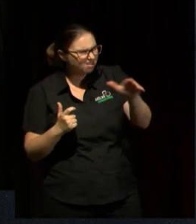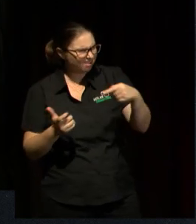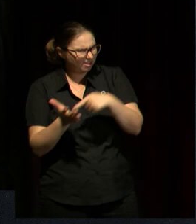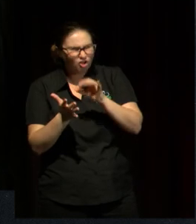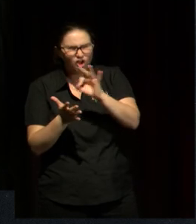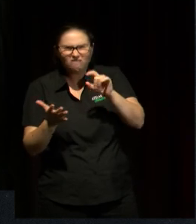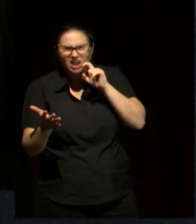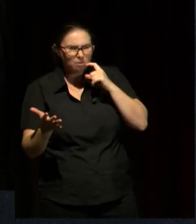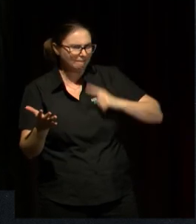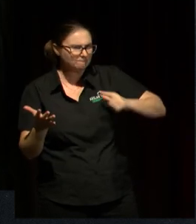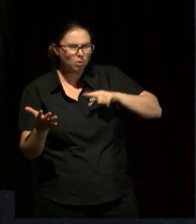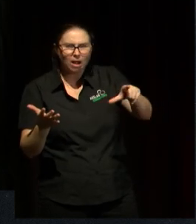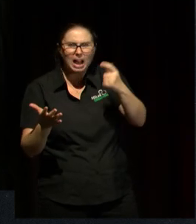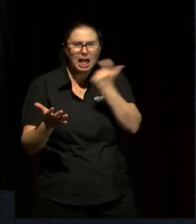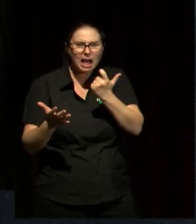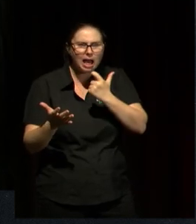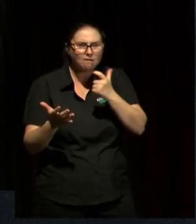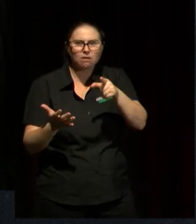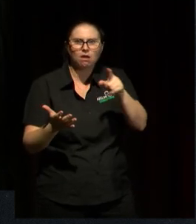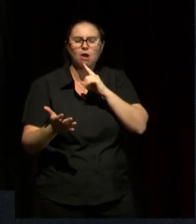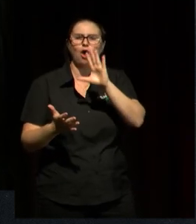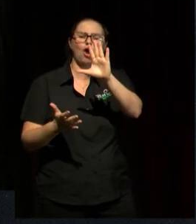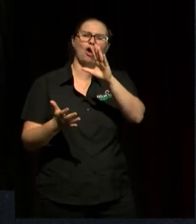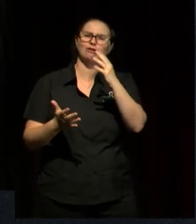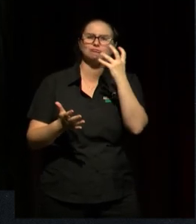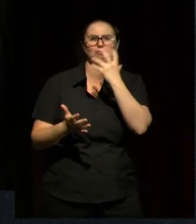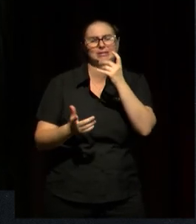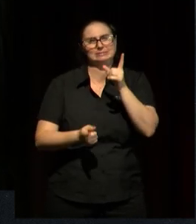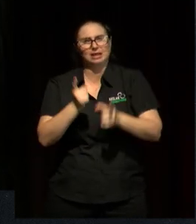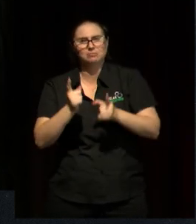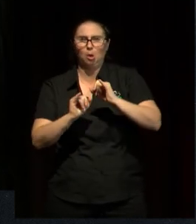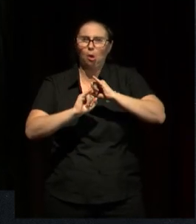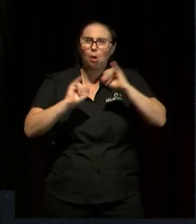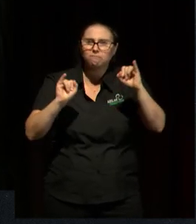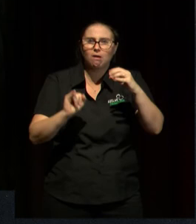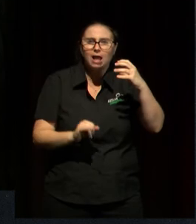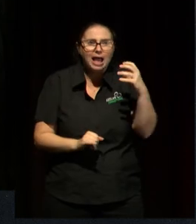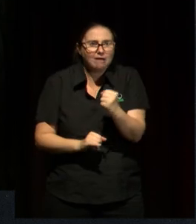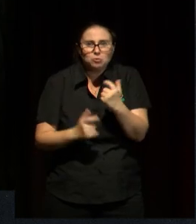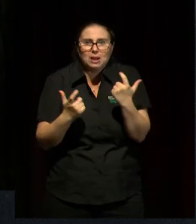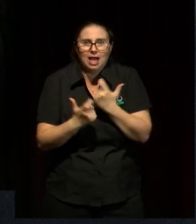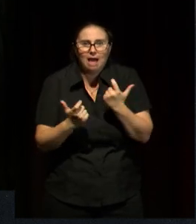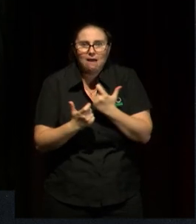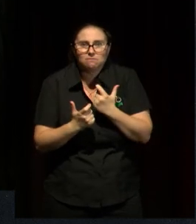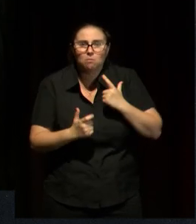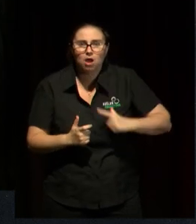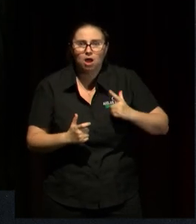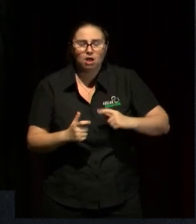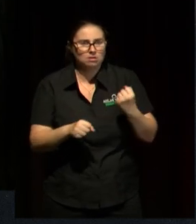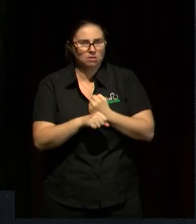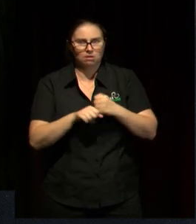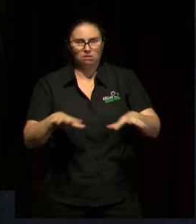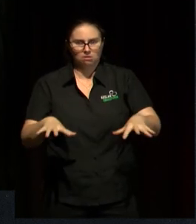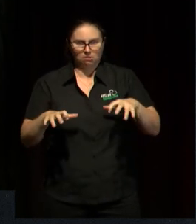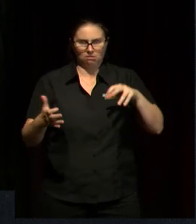at? And the children said, oh, miss, sometimes it's so horrible that you have to laugh because it breaks the tension.